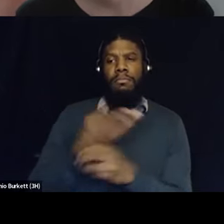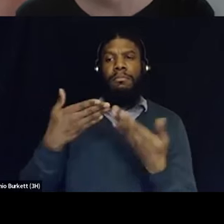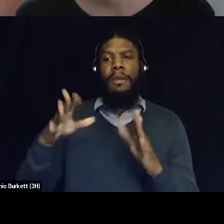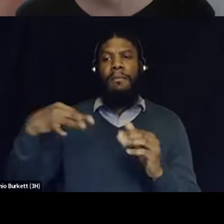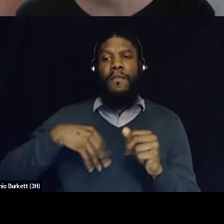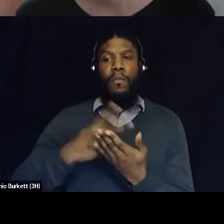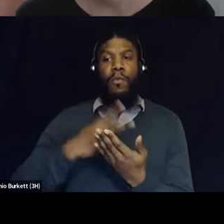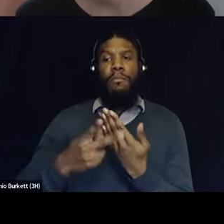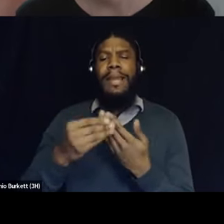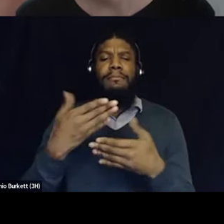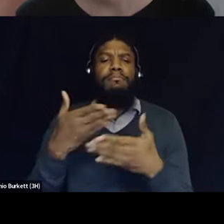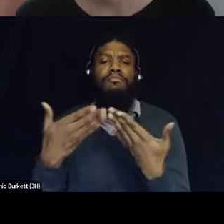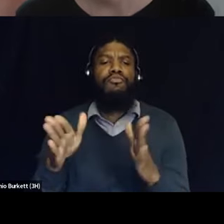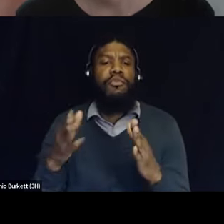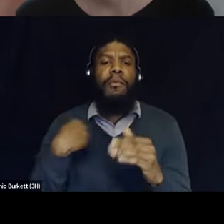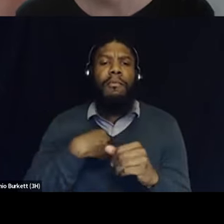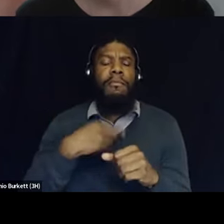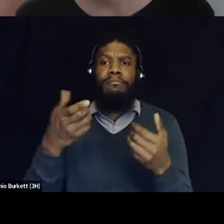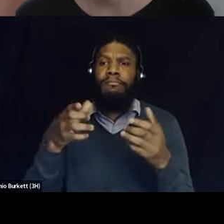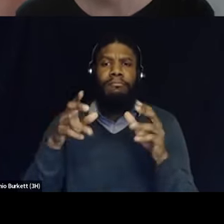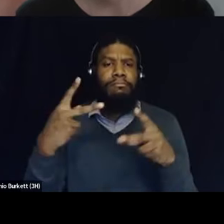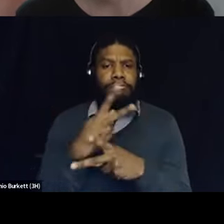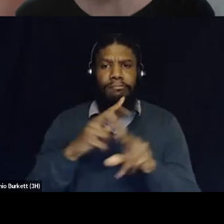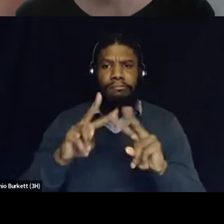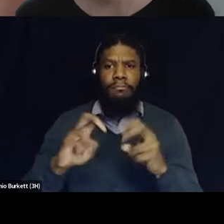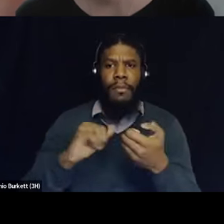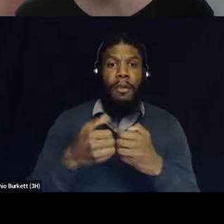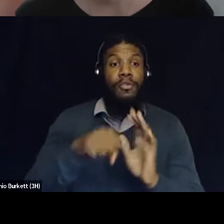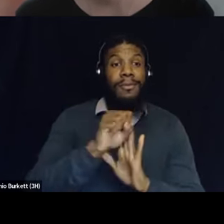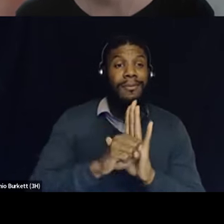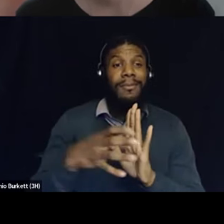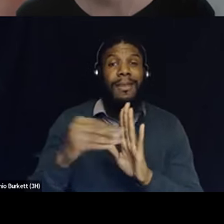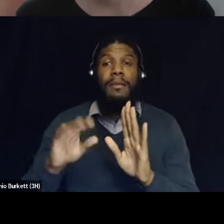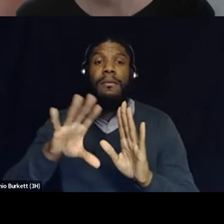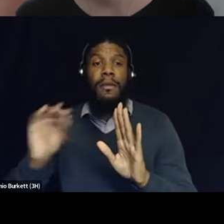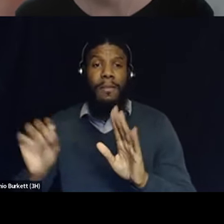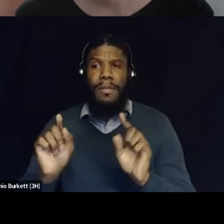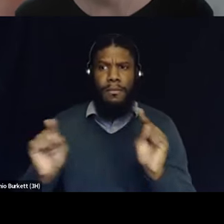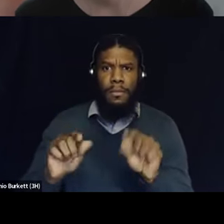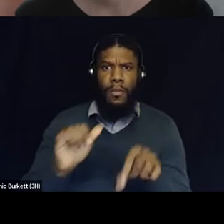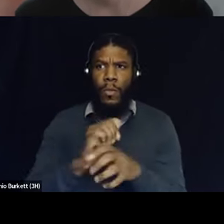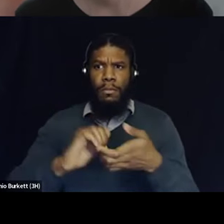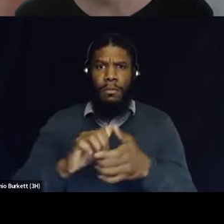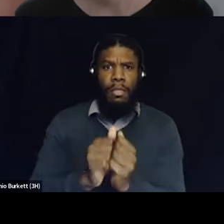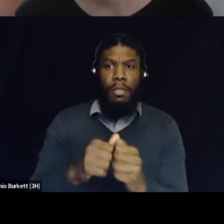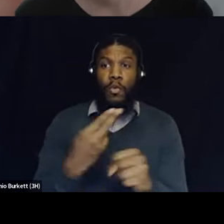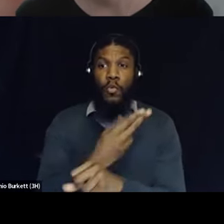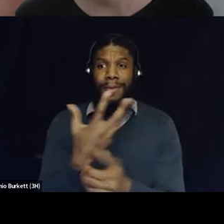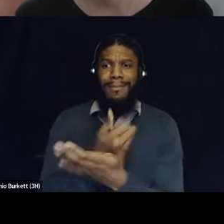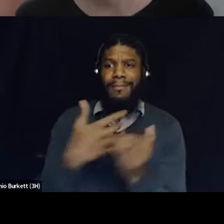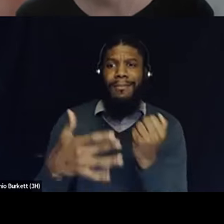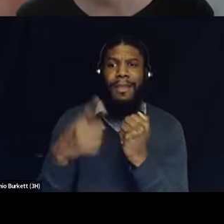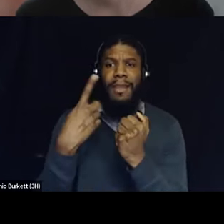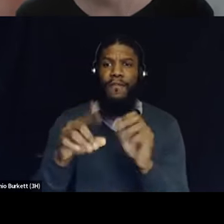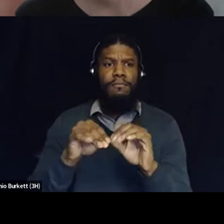general, Upturn is looking at, like, how states and companies, often working together, use tech to carry out and also,